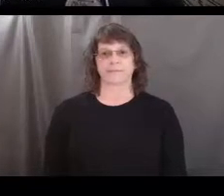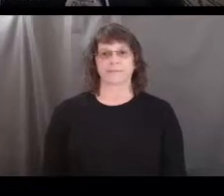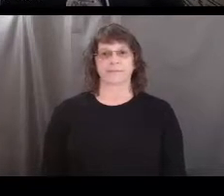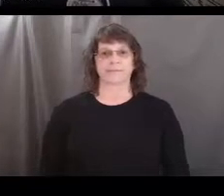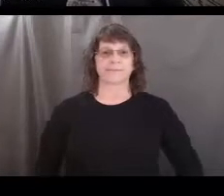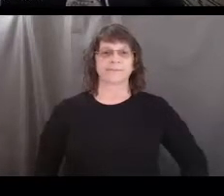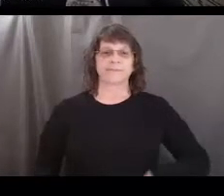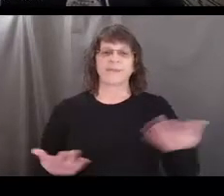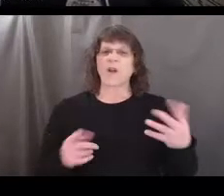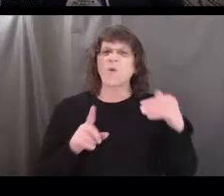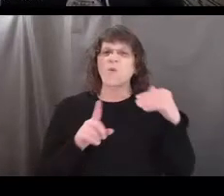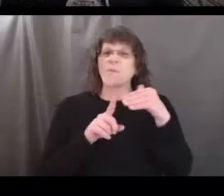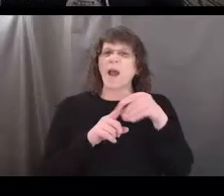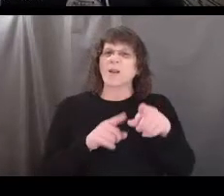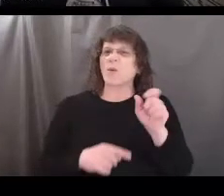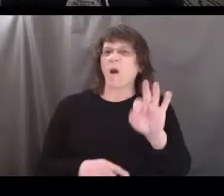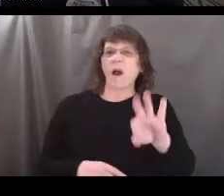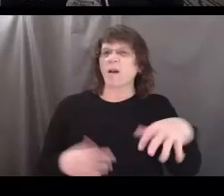What does it remind you of?